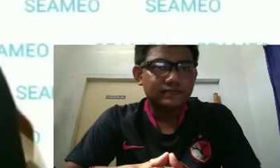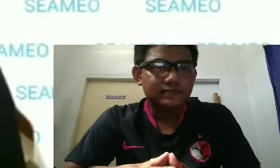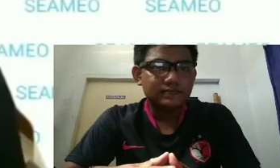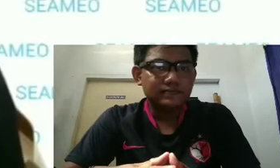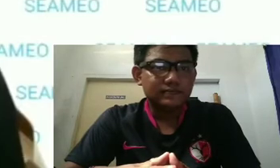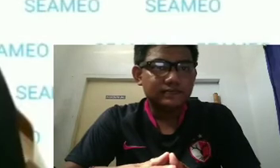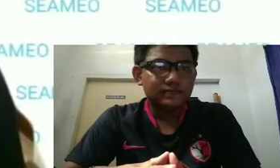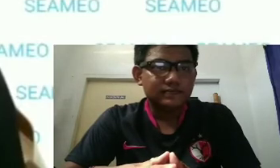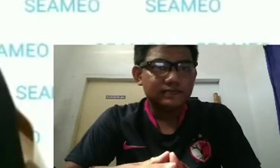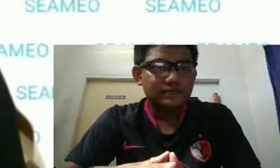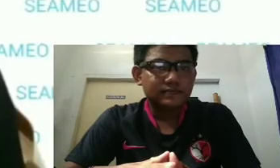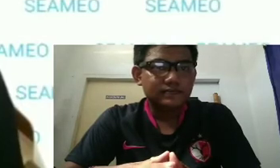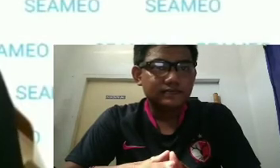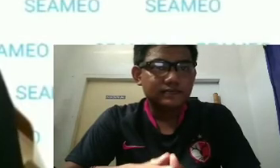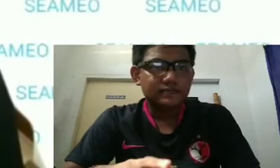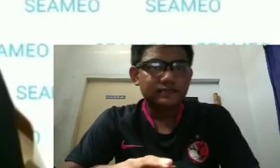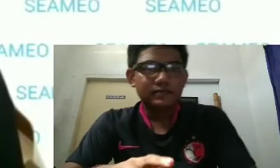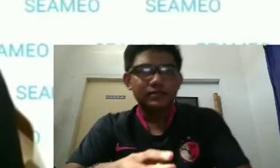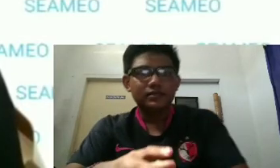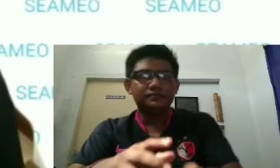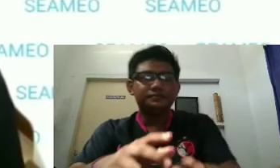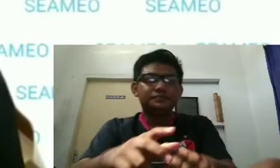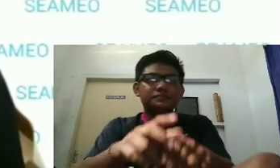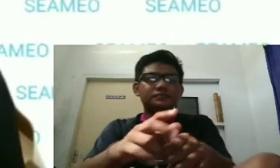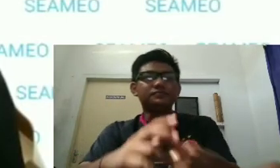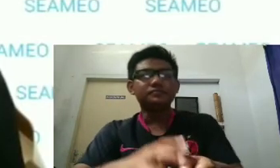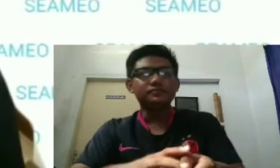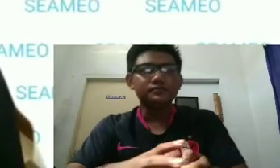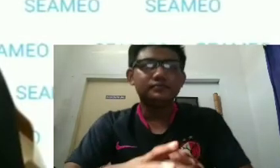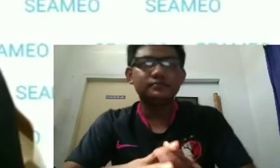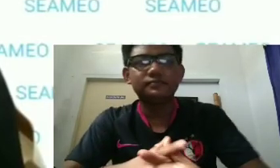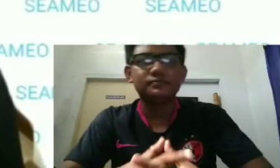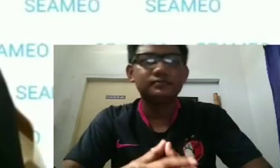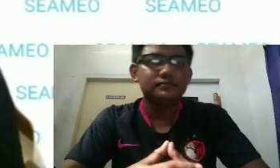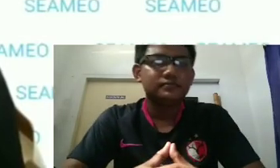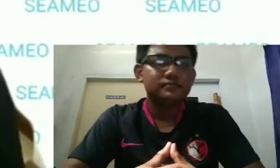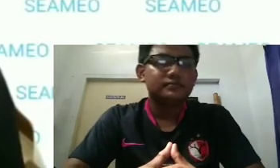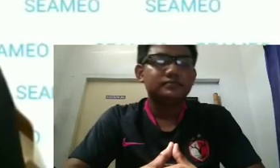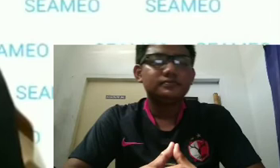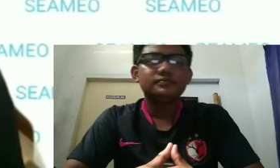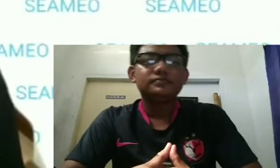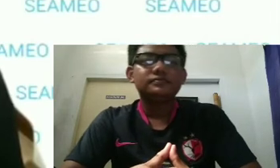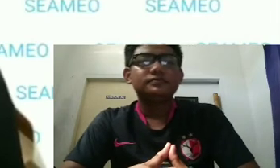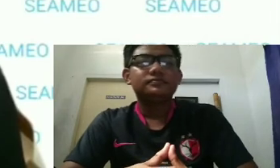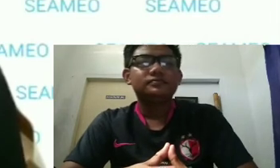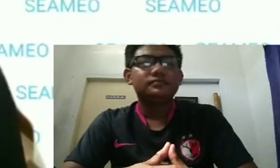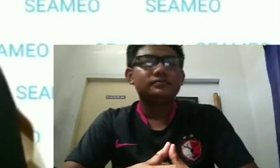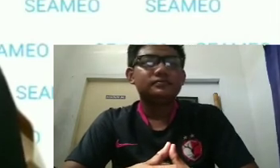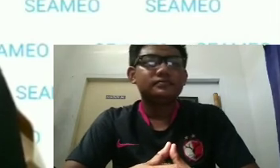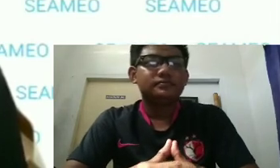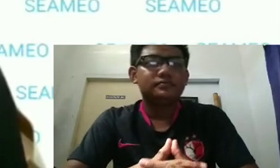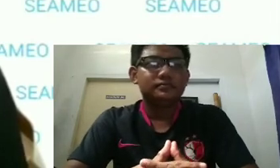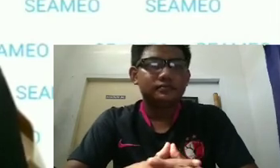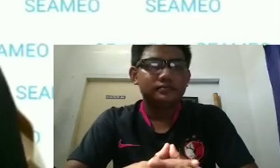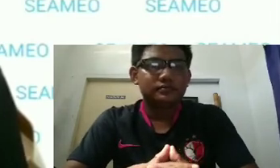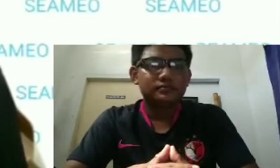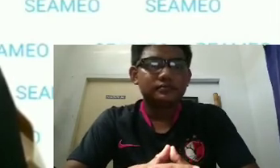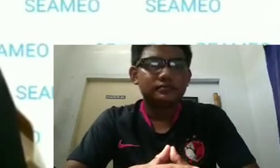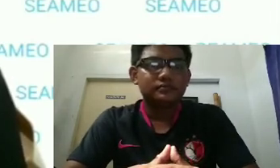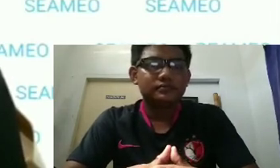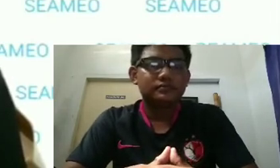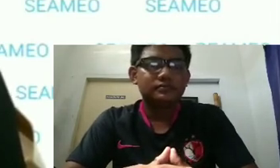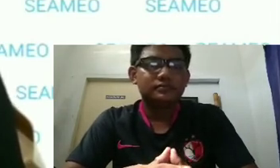During the Simeo Congress, which will be streaming live through online platform on 28th and